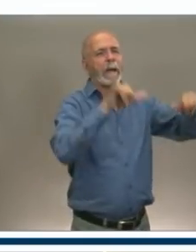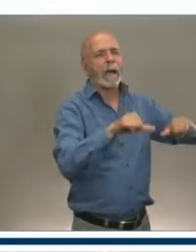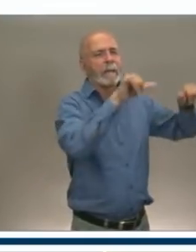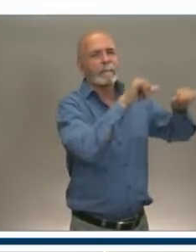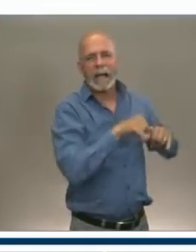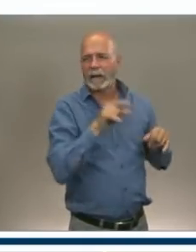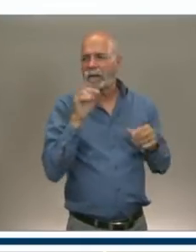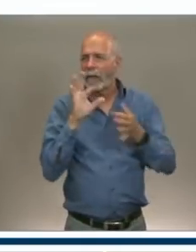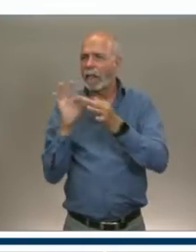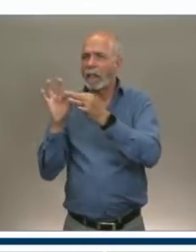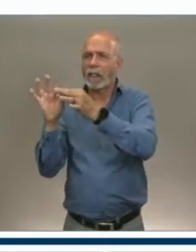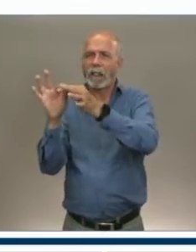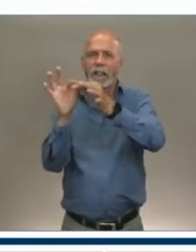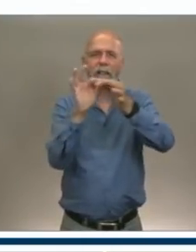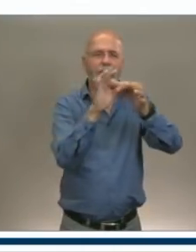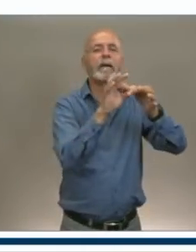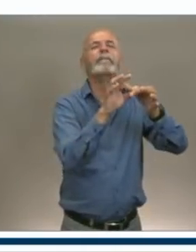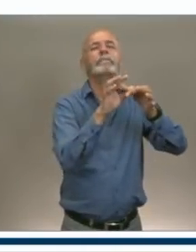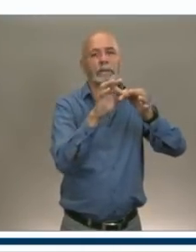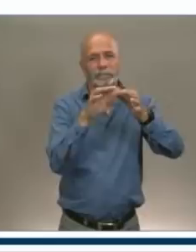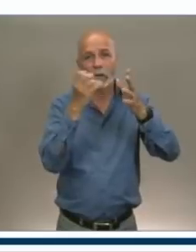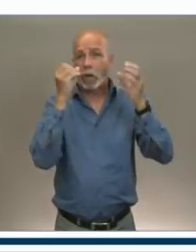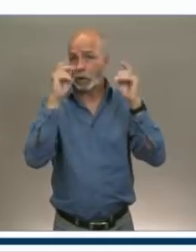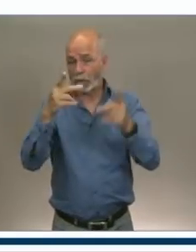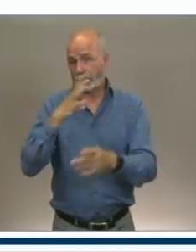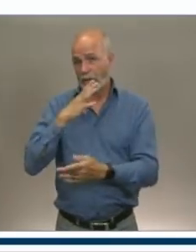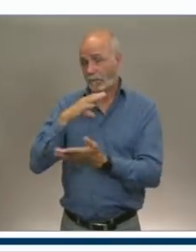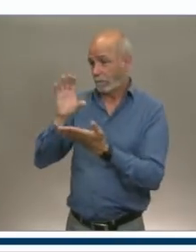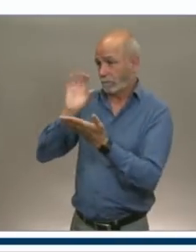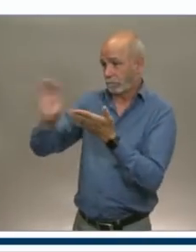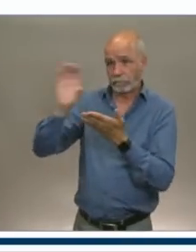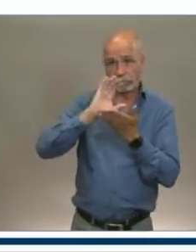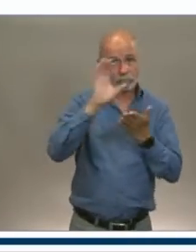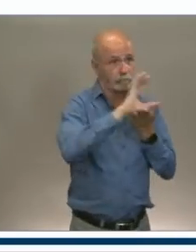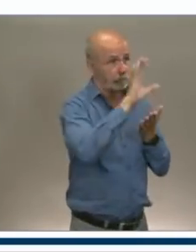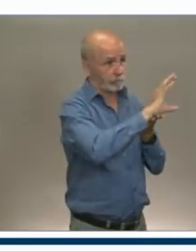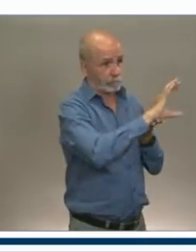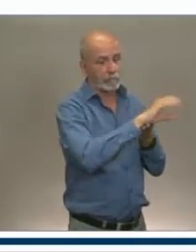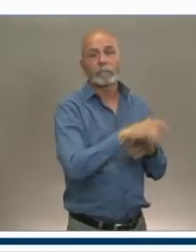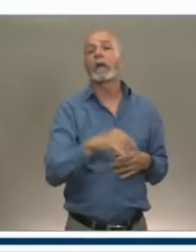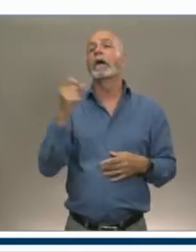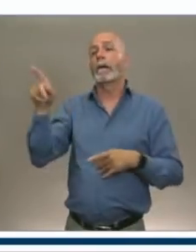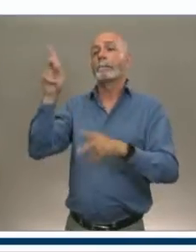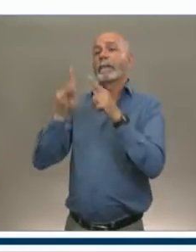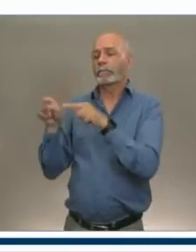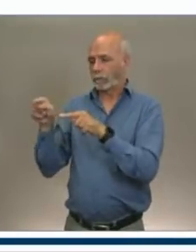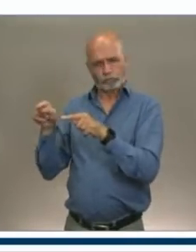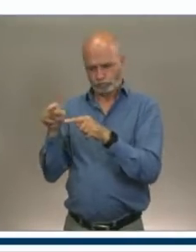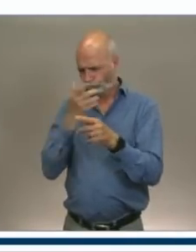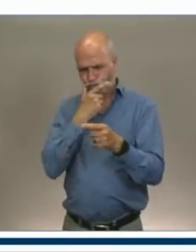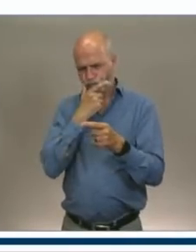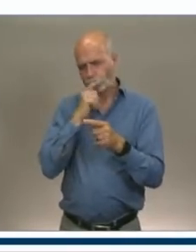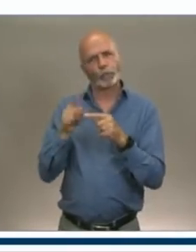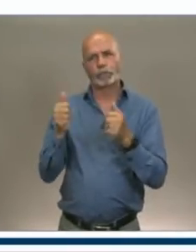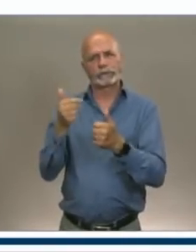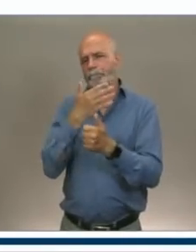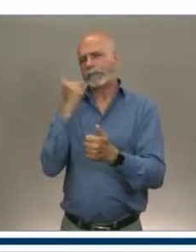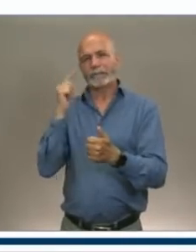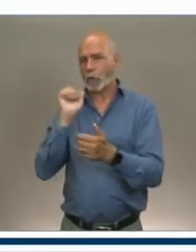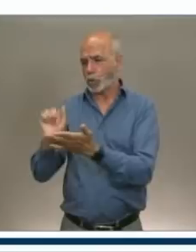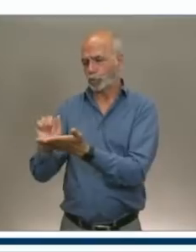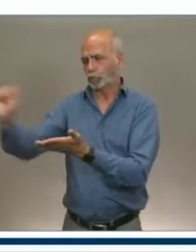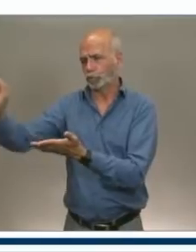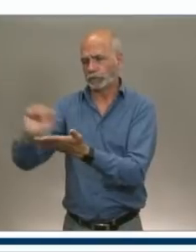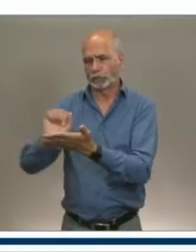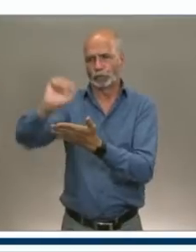put it to use in a manner that best fits their operations and what their challenges are. So